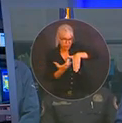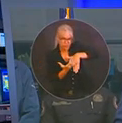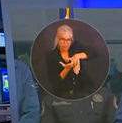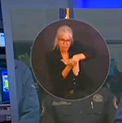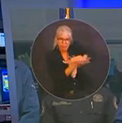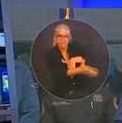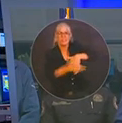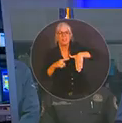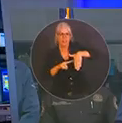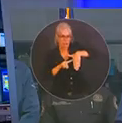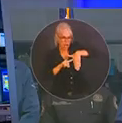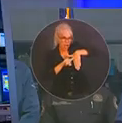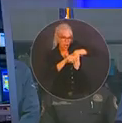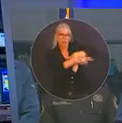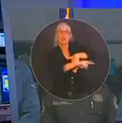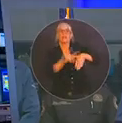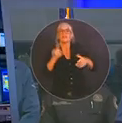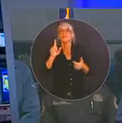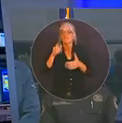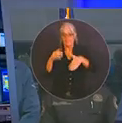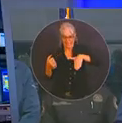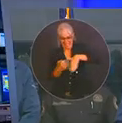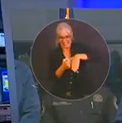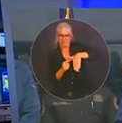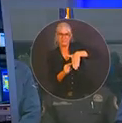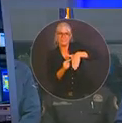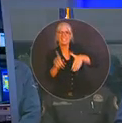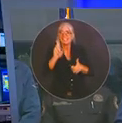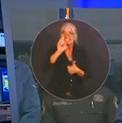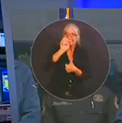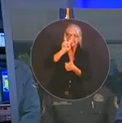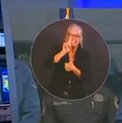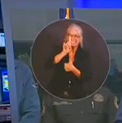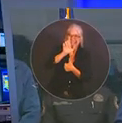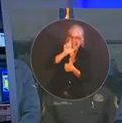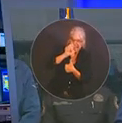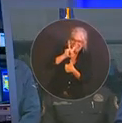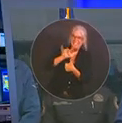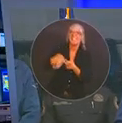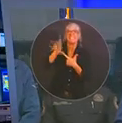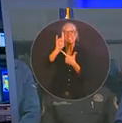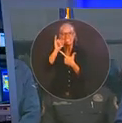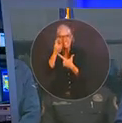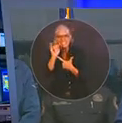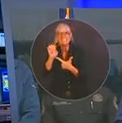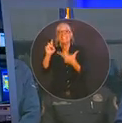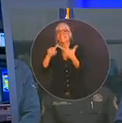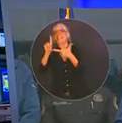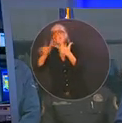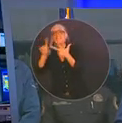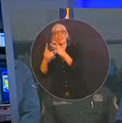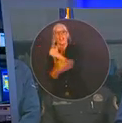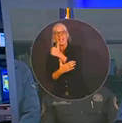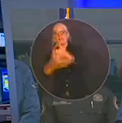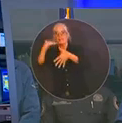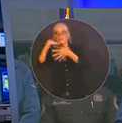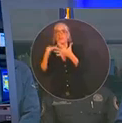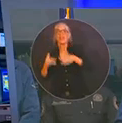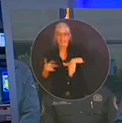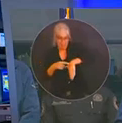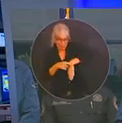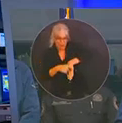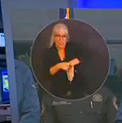Dixie-Levy County line, with storm surge in effect for Nassau County to Brevard Indian River County line, including